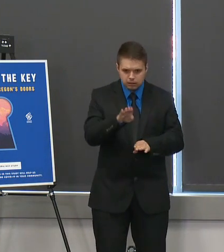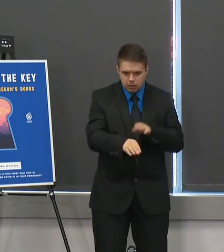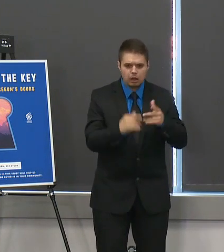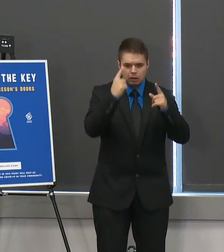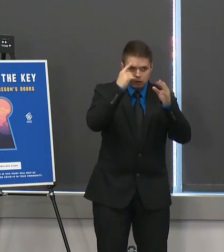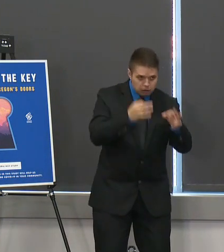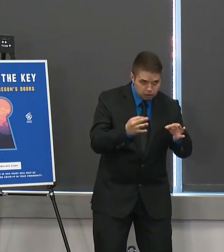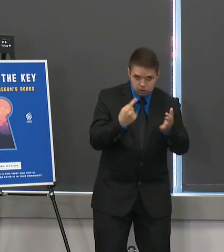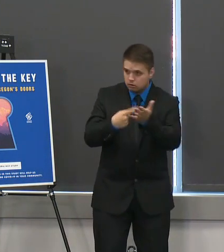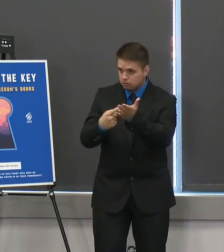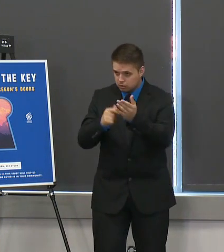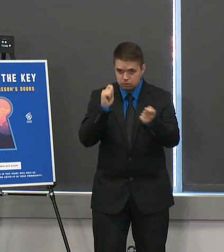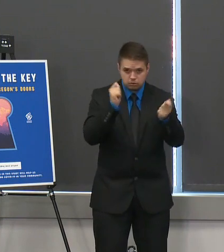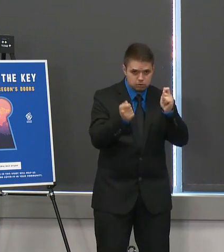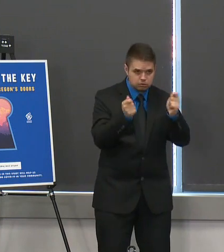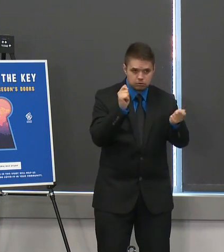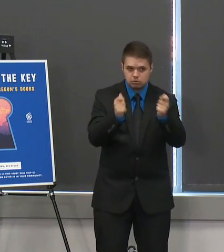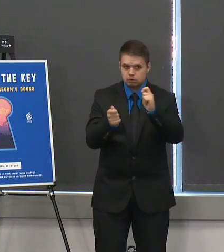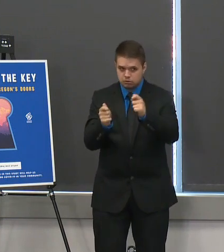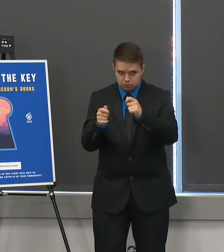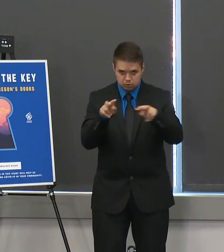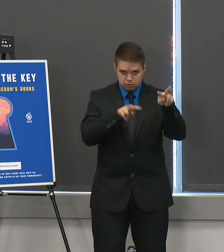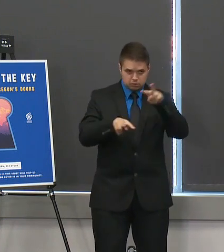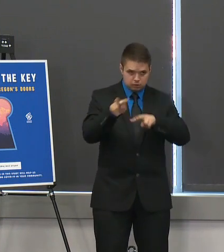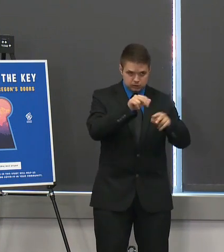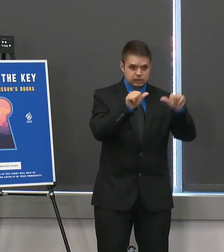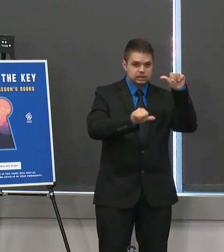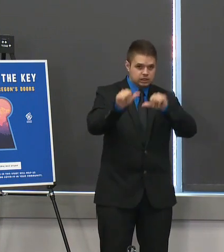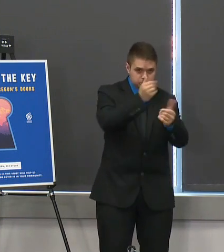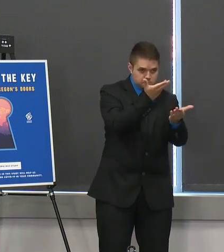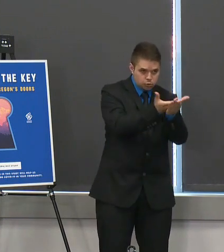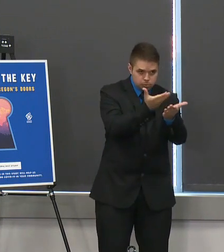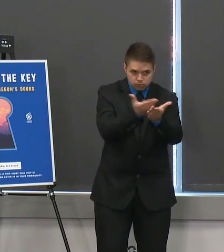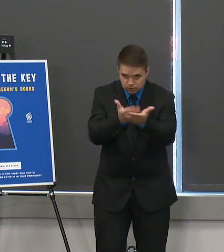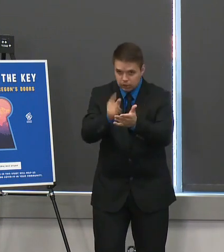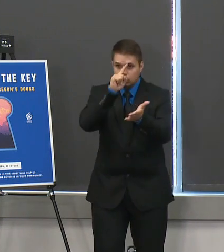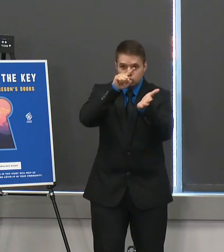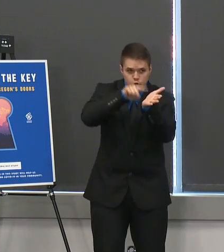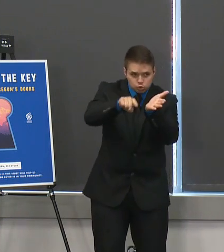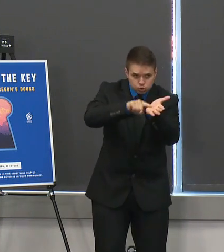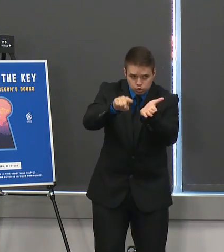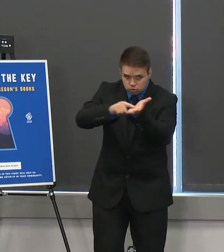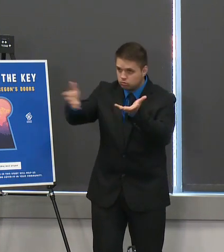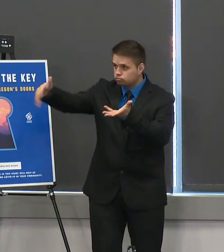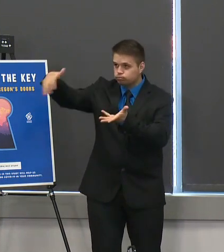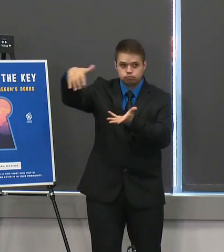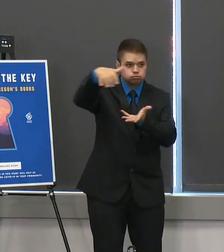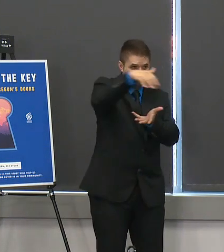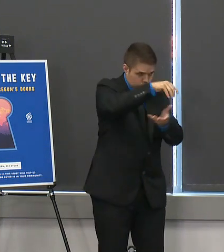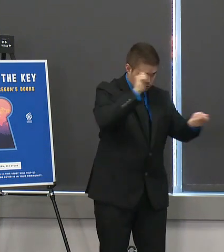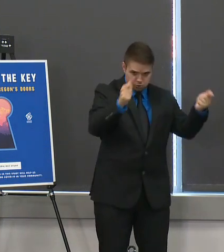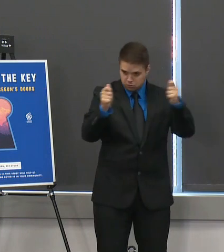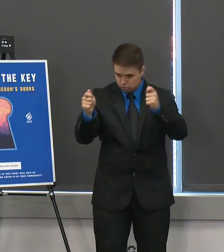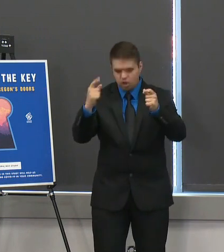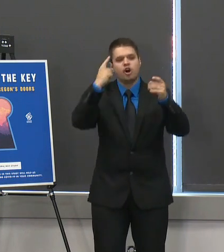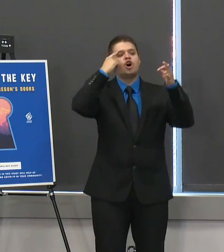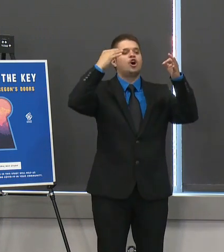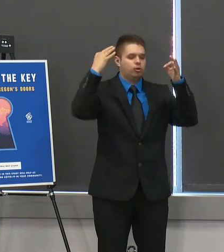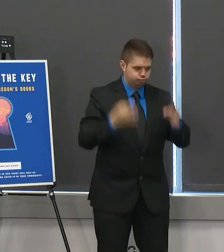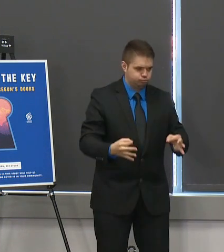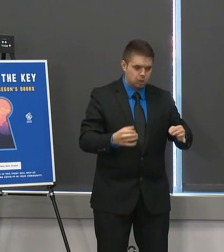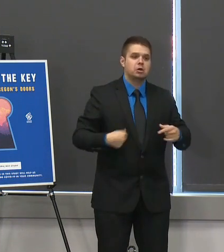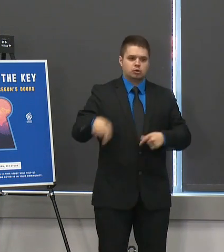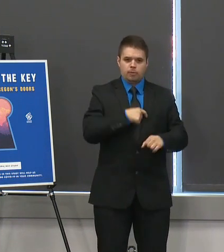proven science and research and real-time data being collected every day with a lot of hard work as you have heard